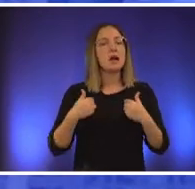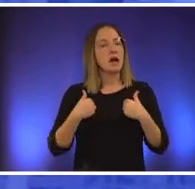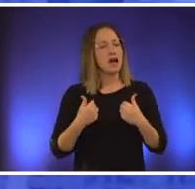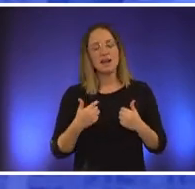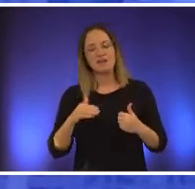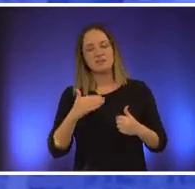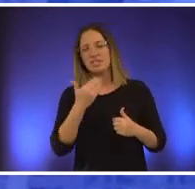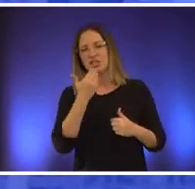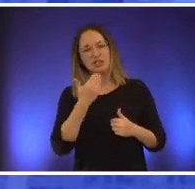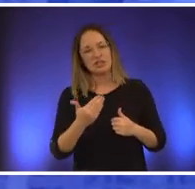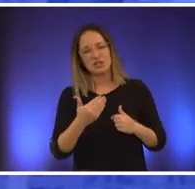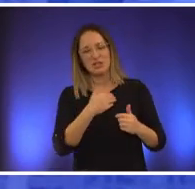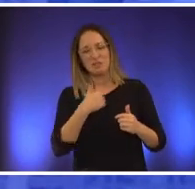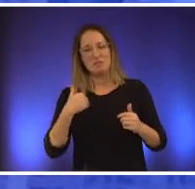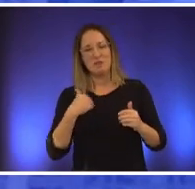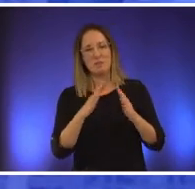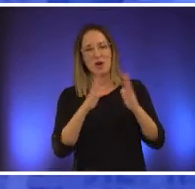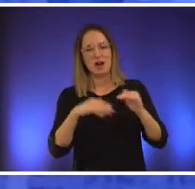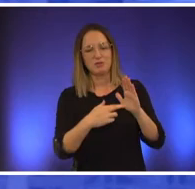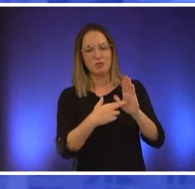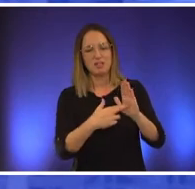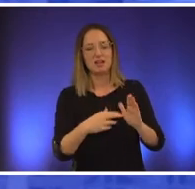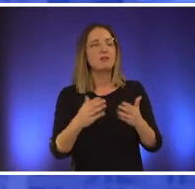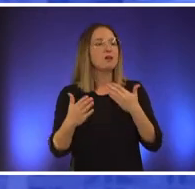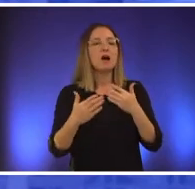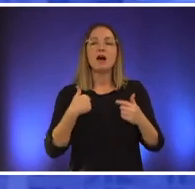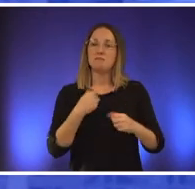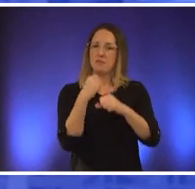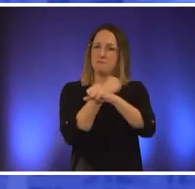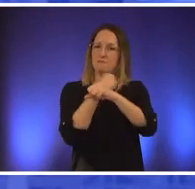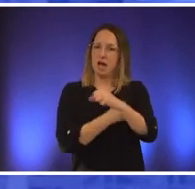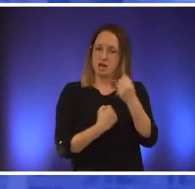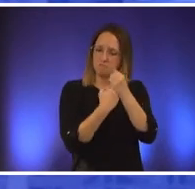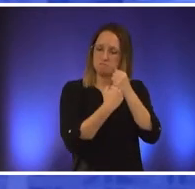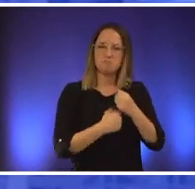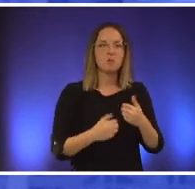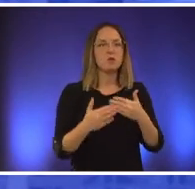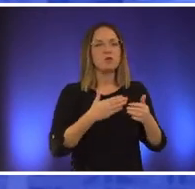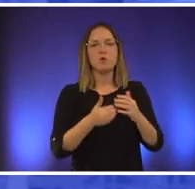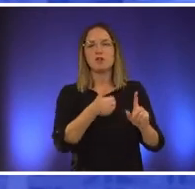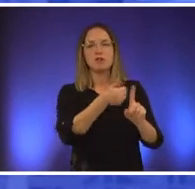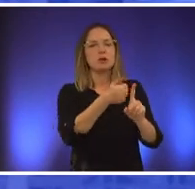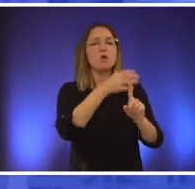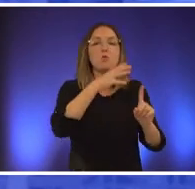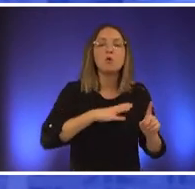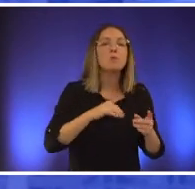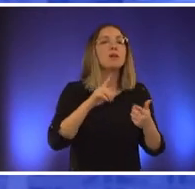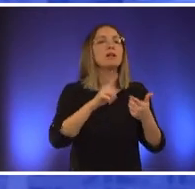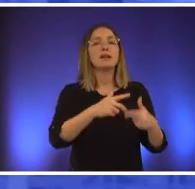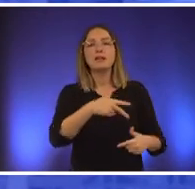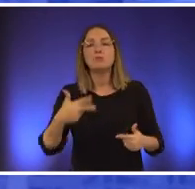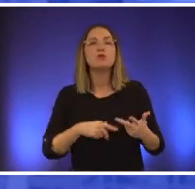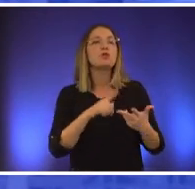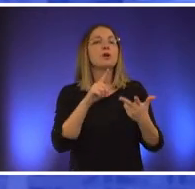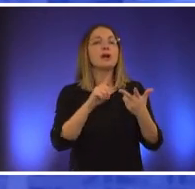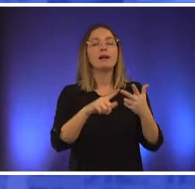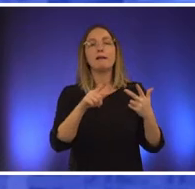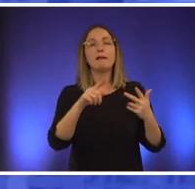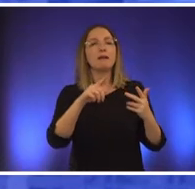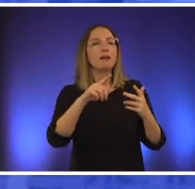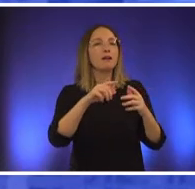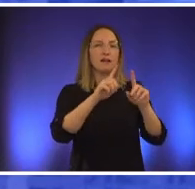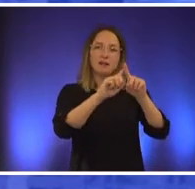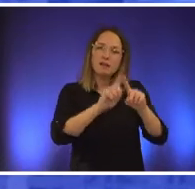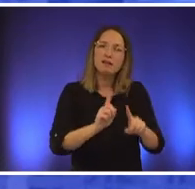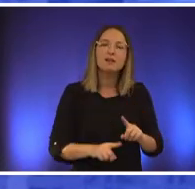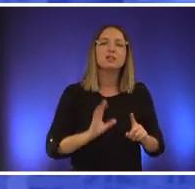you're a woman trans kid immigrant um state employee i have been there to fight for you and i want to